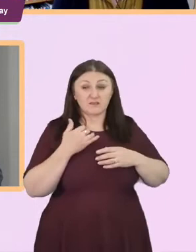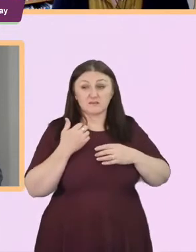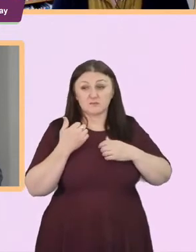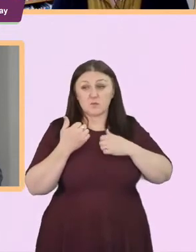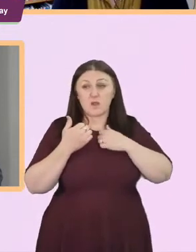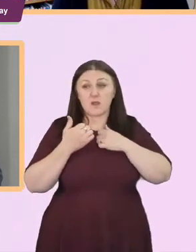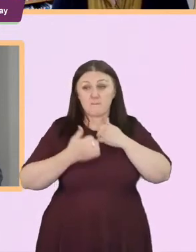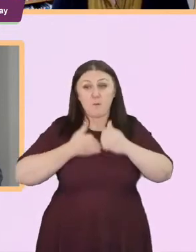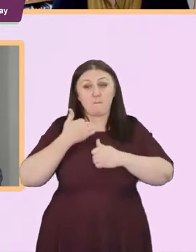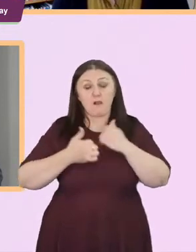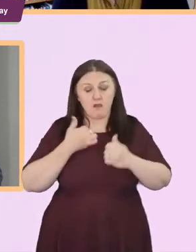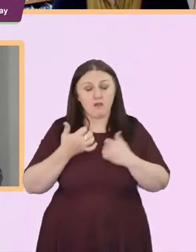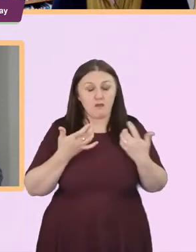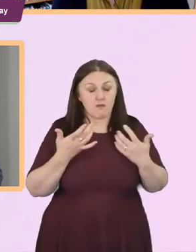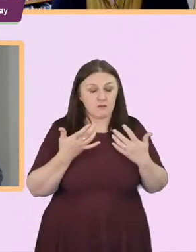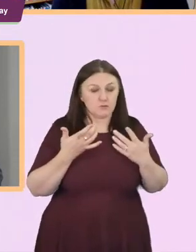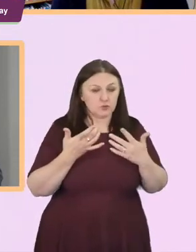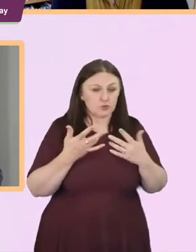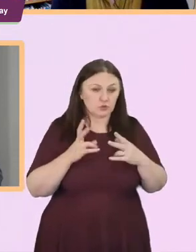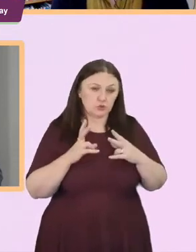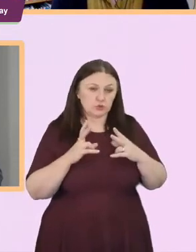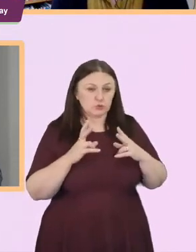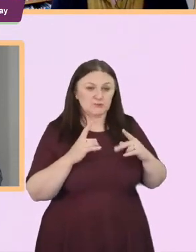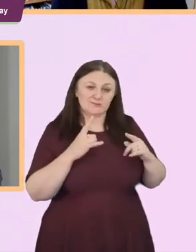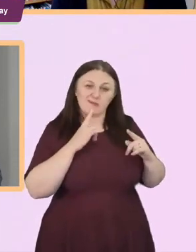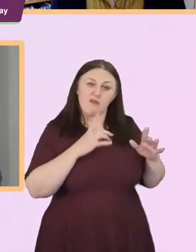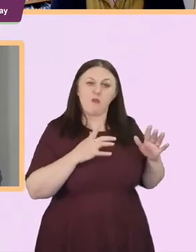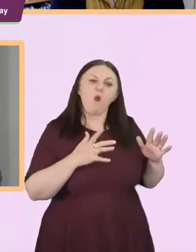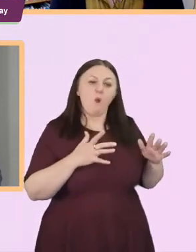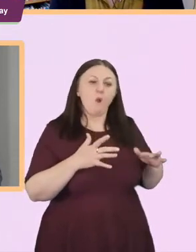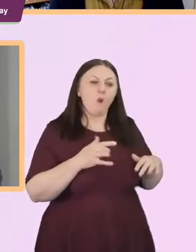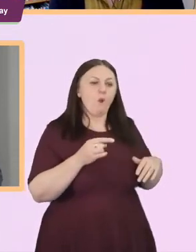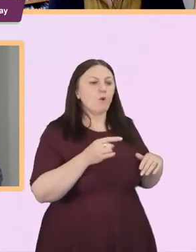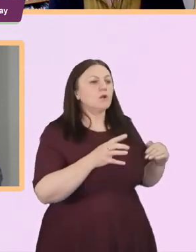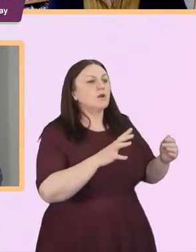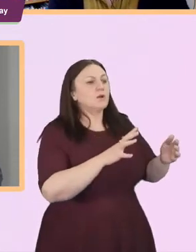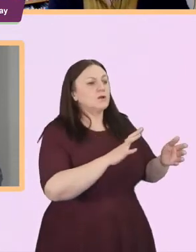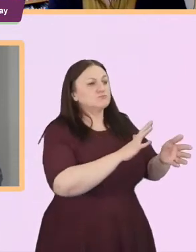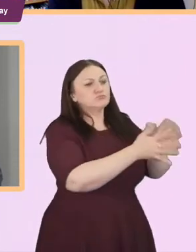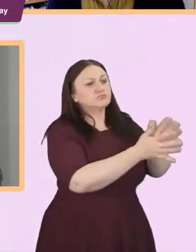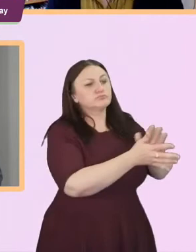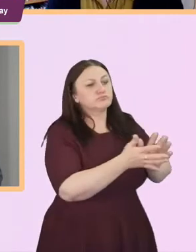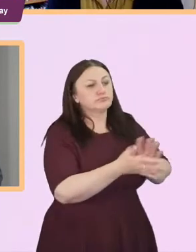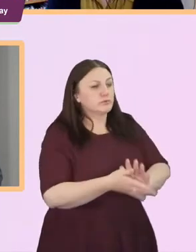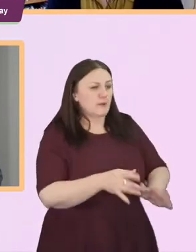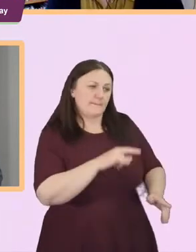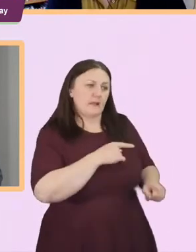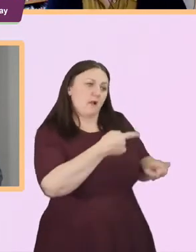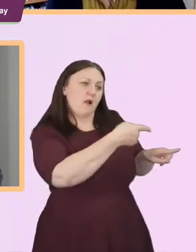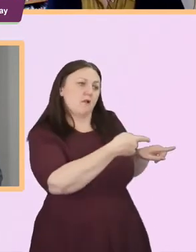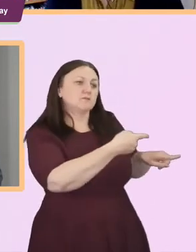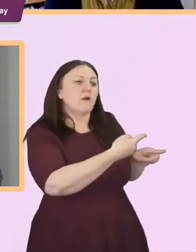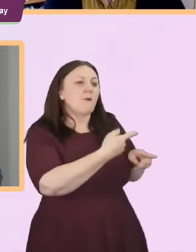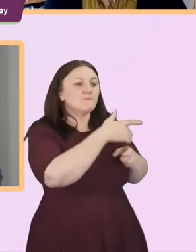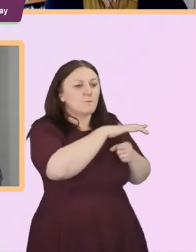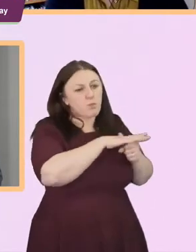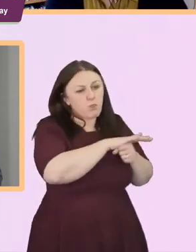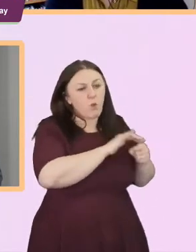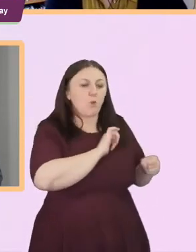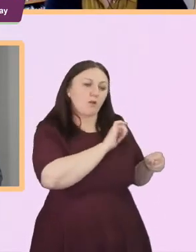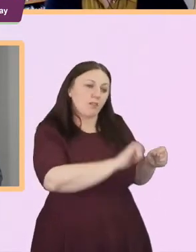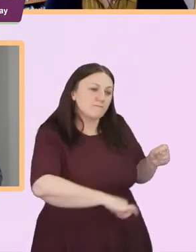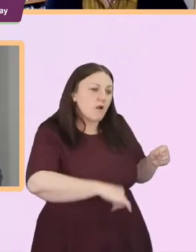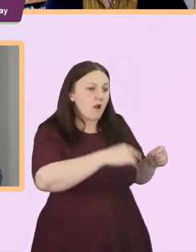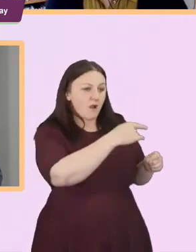seen uh to to ascribe a lot of degradation to local farmers engaging in slash and burn